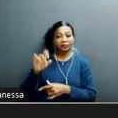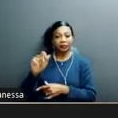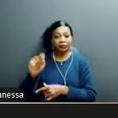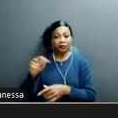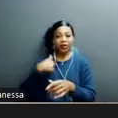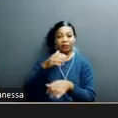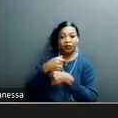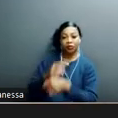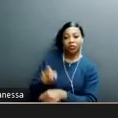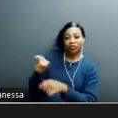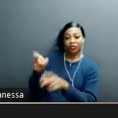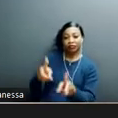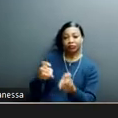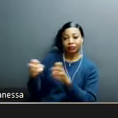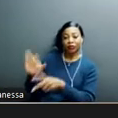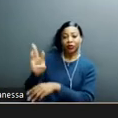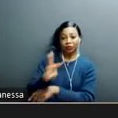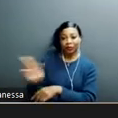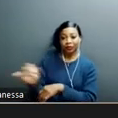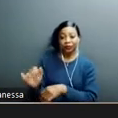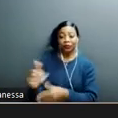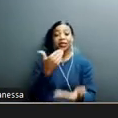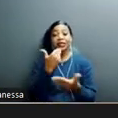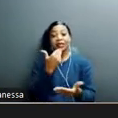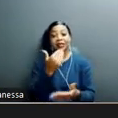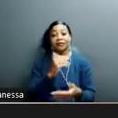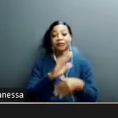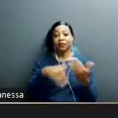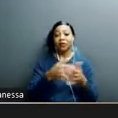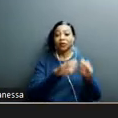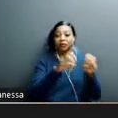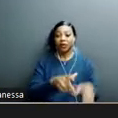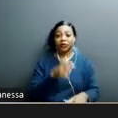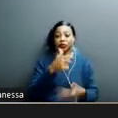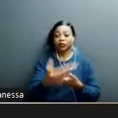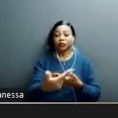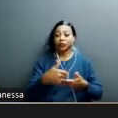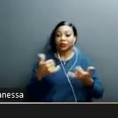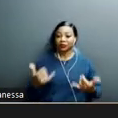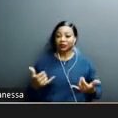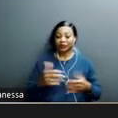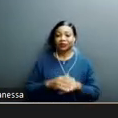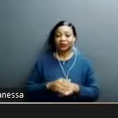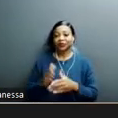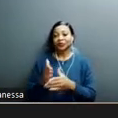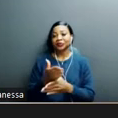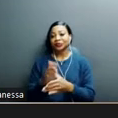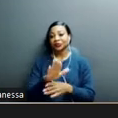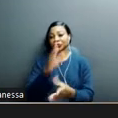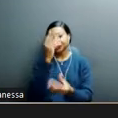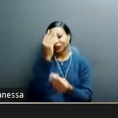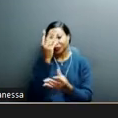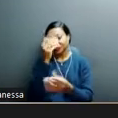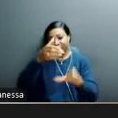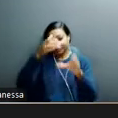site as well. So thank you all again. And thank you to our panelists for taking the time to, uh, to be with us and share your, your, uh, wealth of,